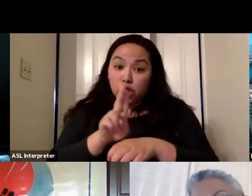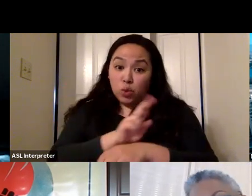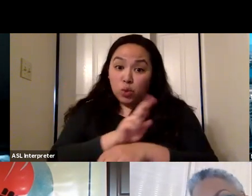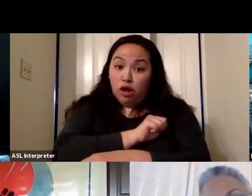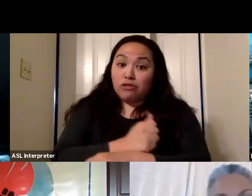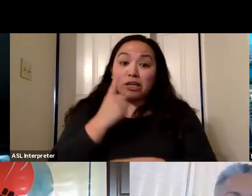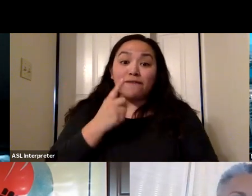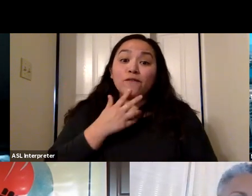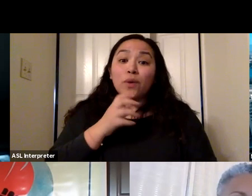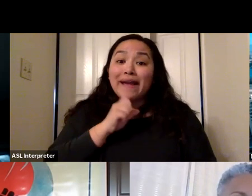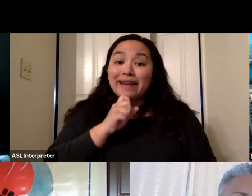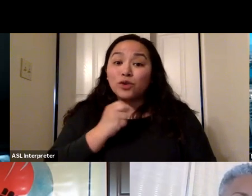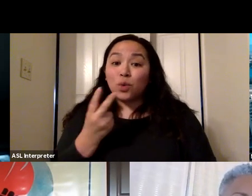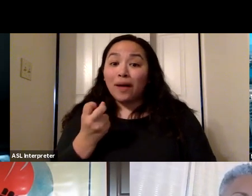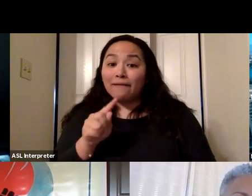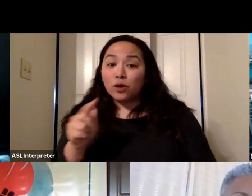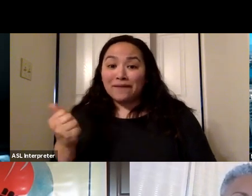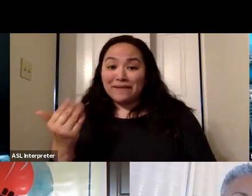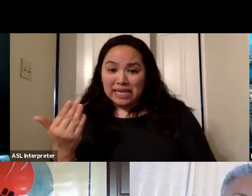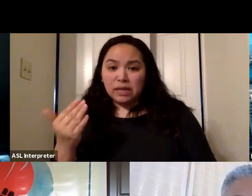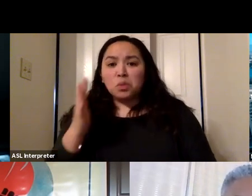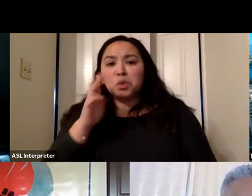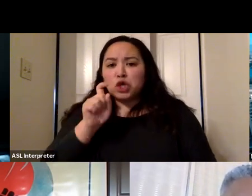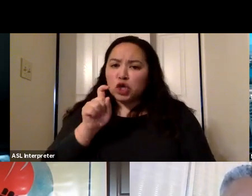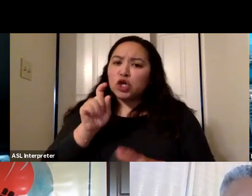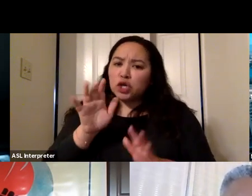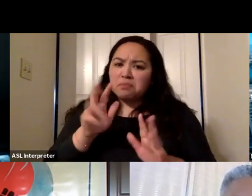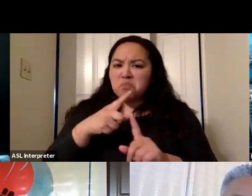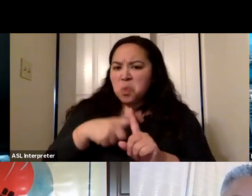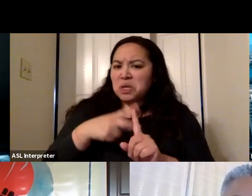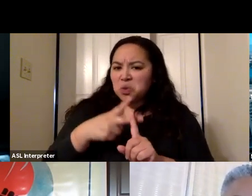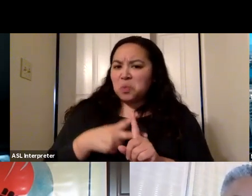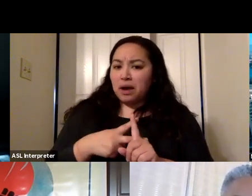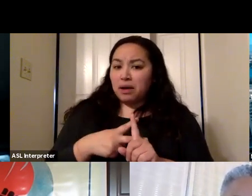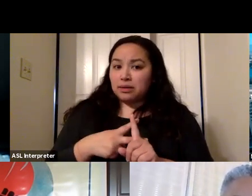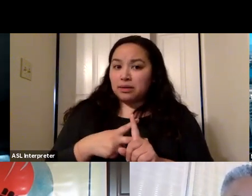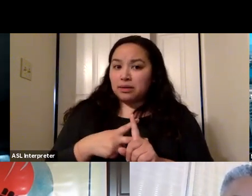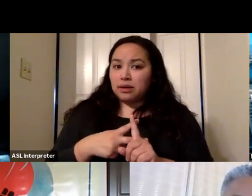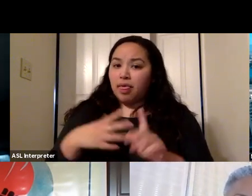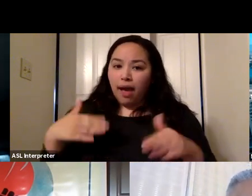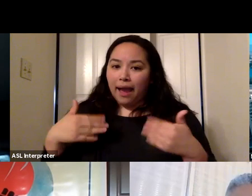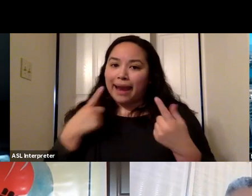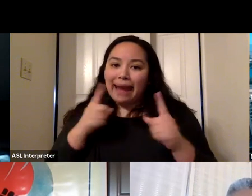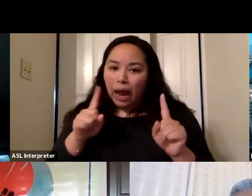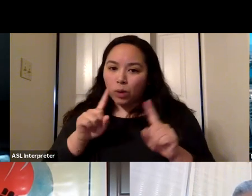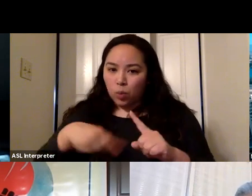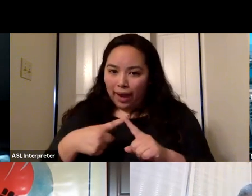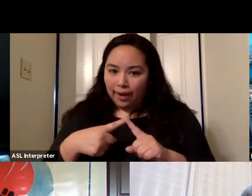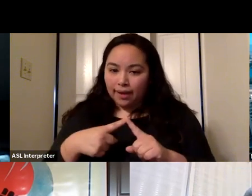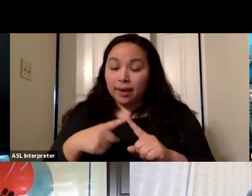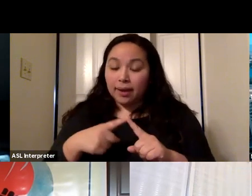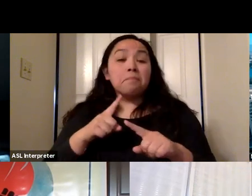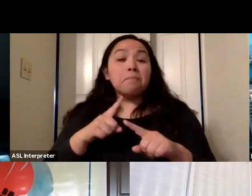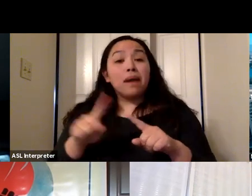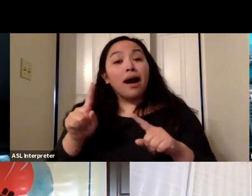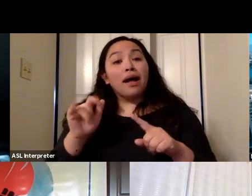month or two. I haven't seen an exact timeline. And so that'll be good. That'll